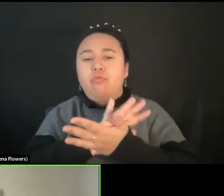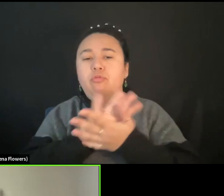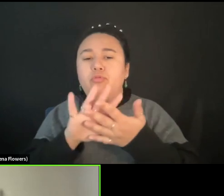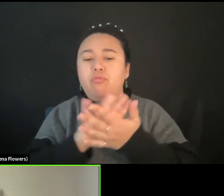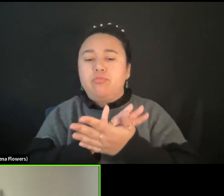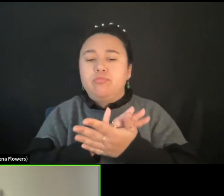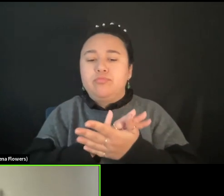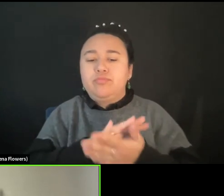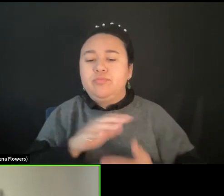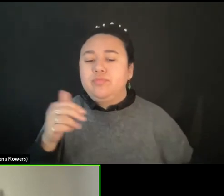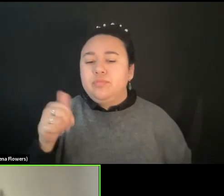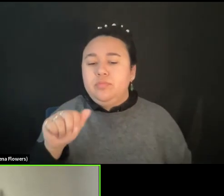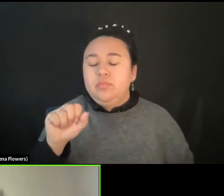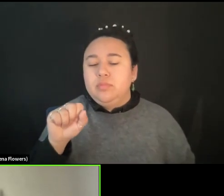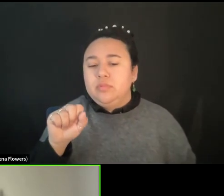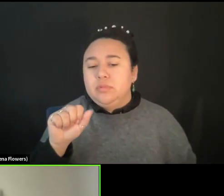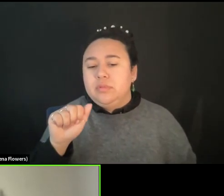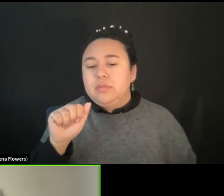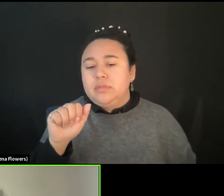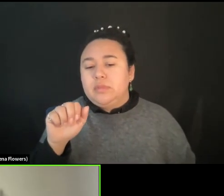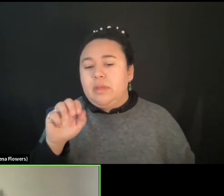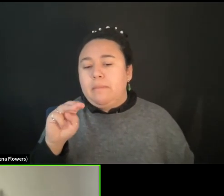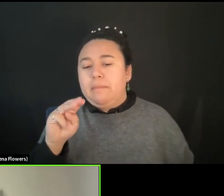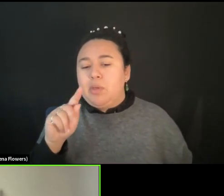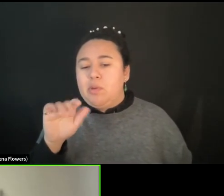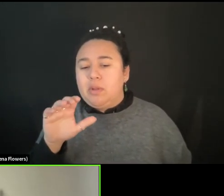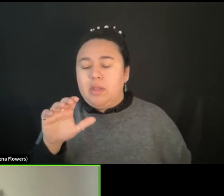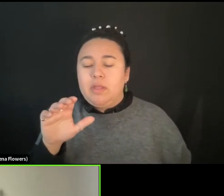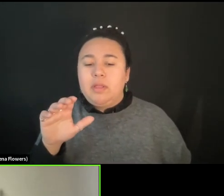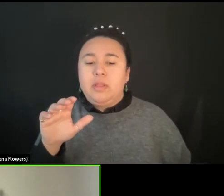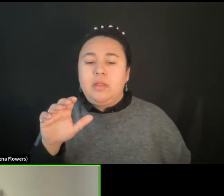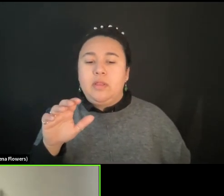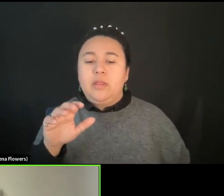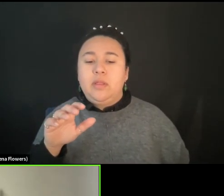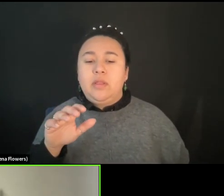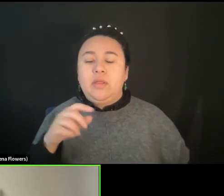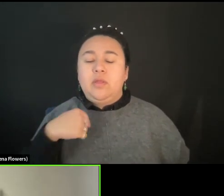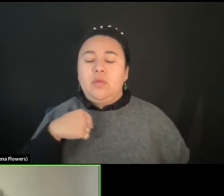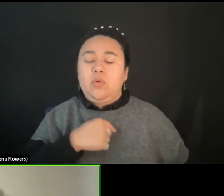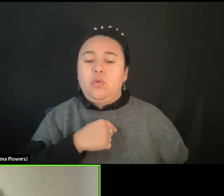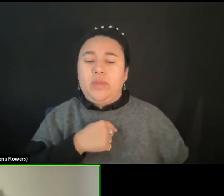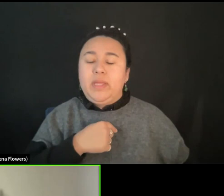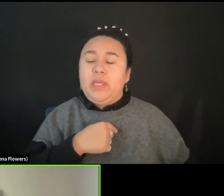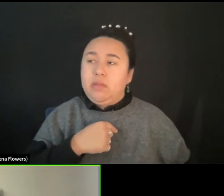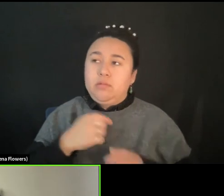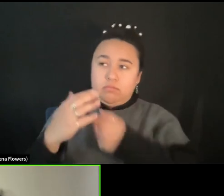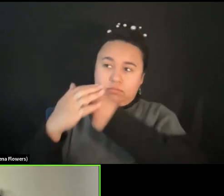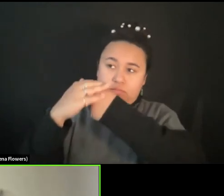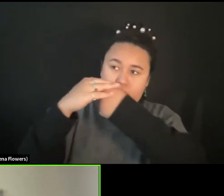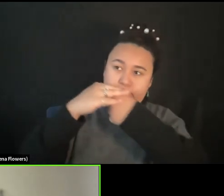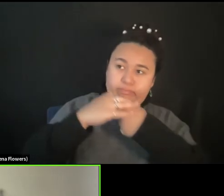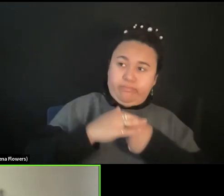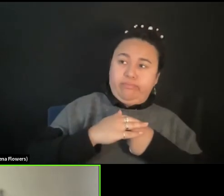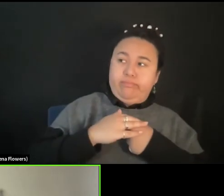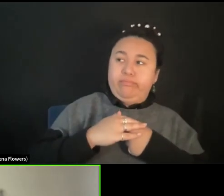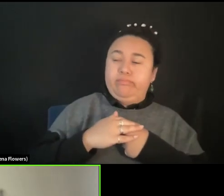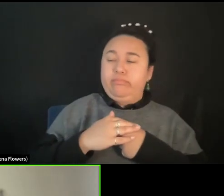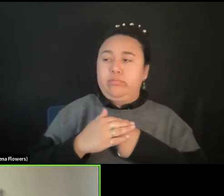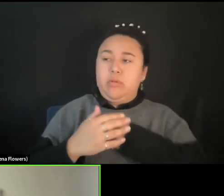is actually taking back the empowerment that people got from being in the public space.